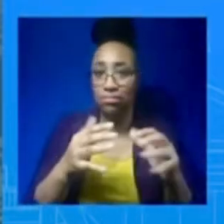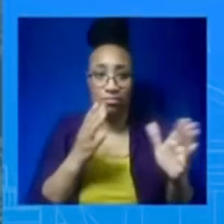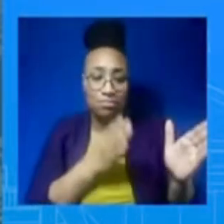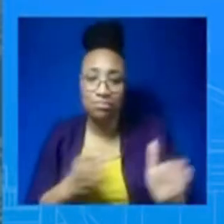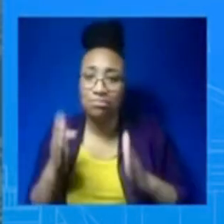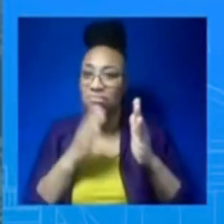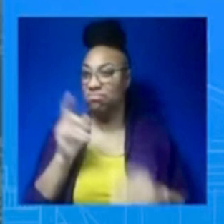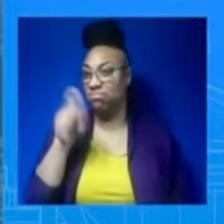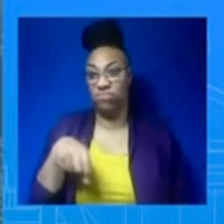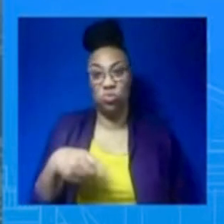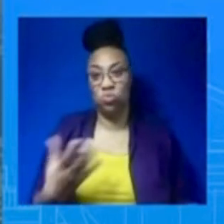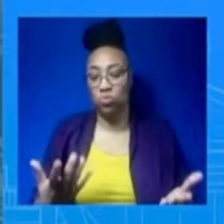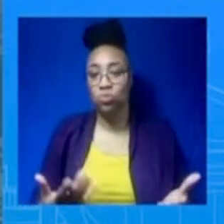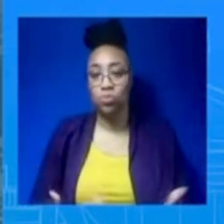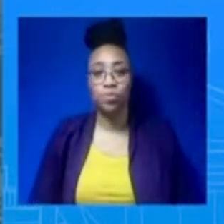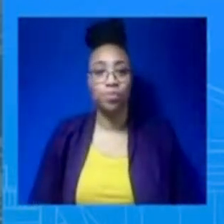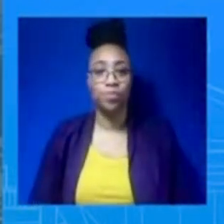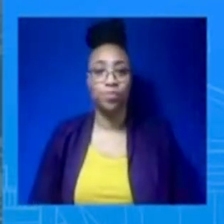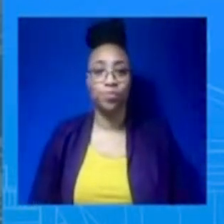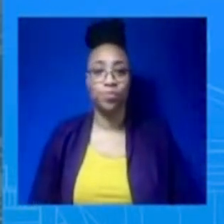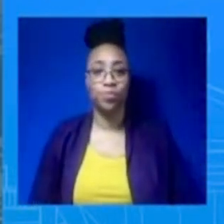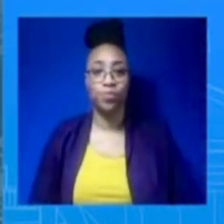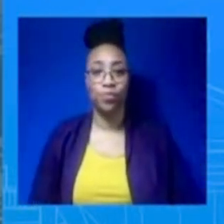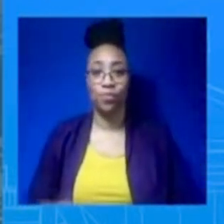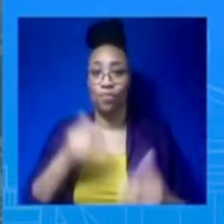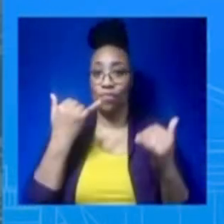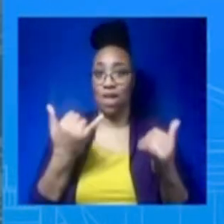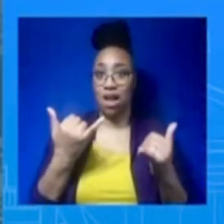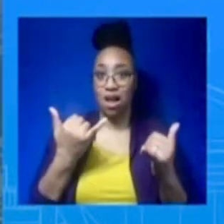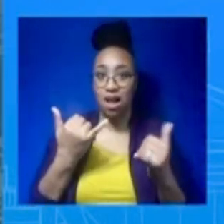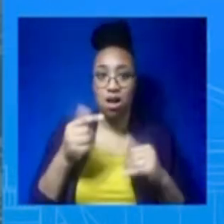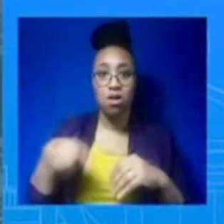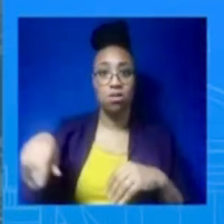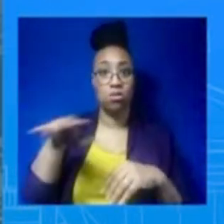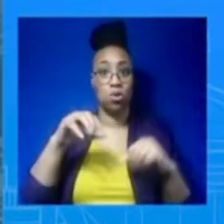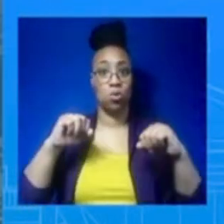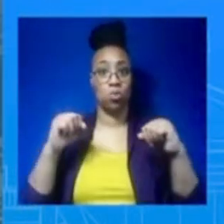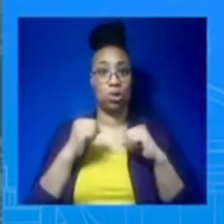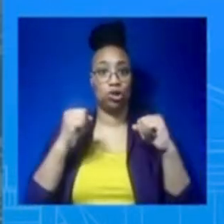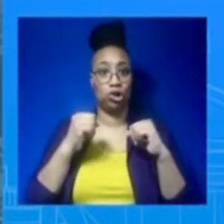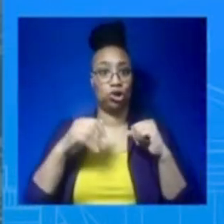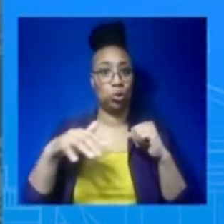across the country. There's quite a bit of vicious fighting in and around Bakhmut.